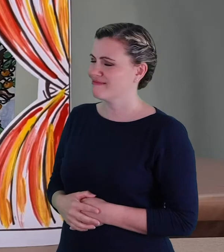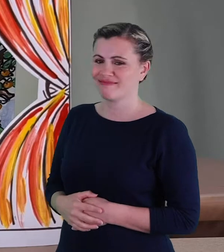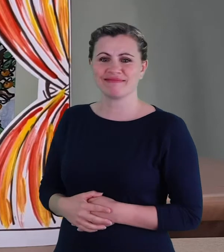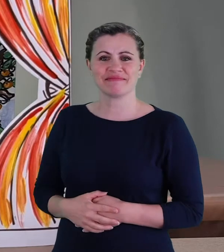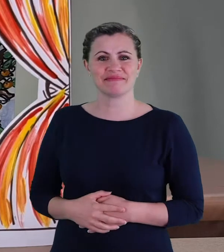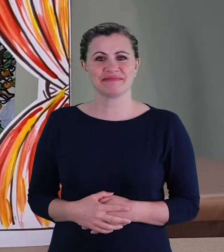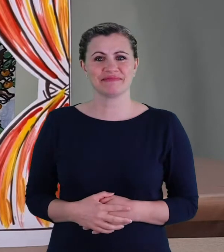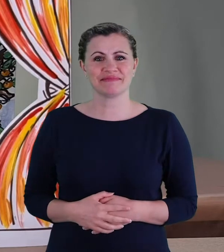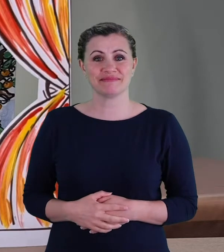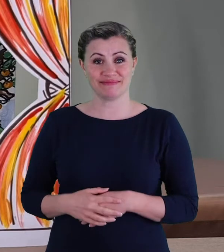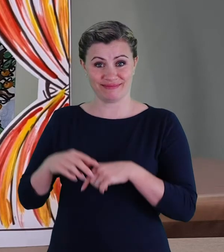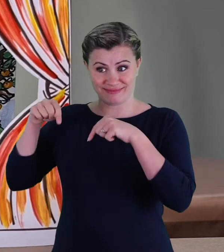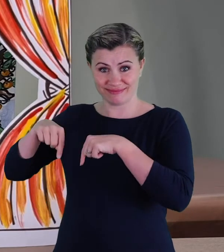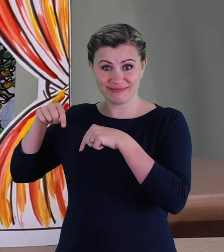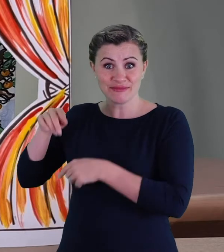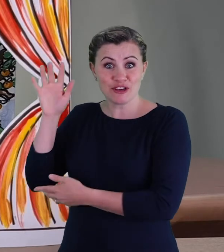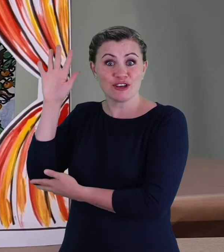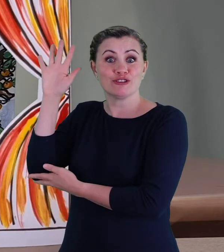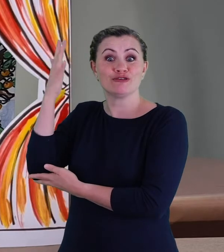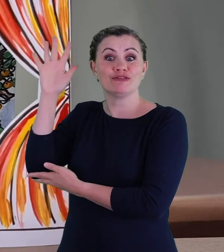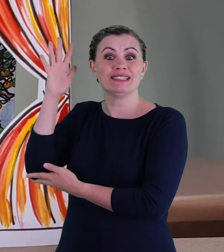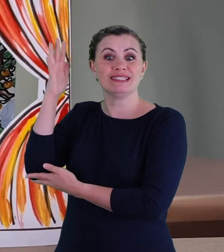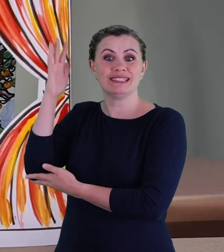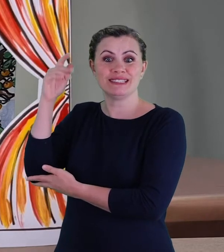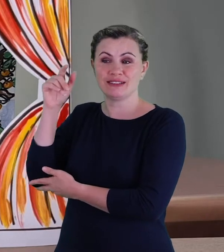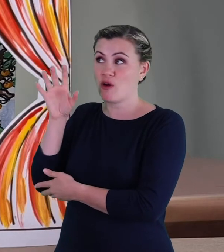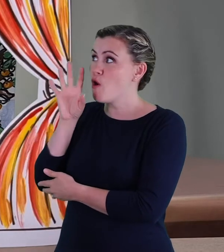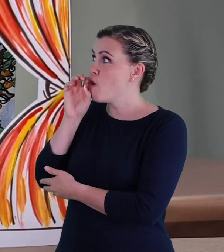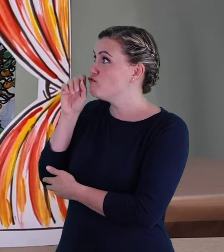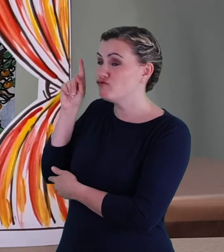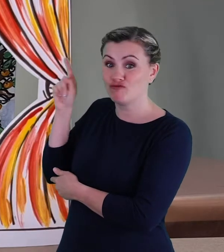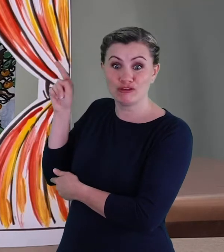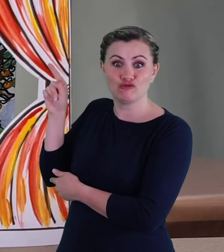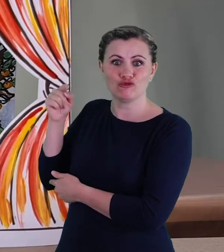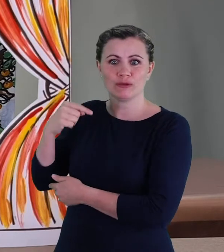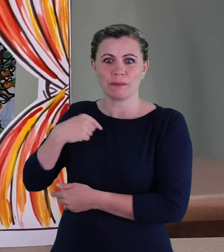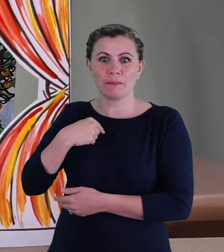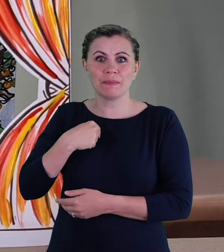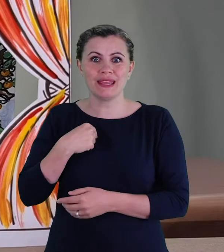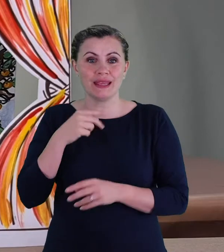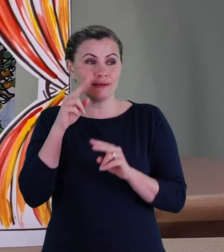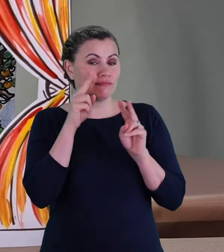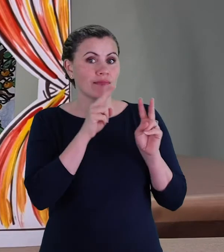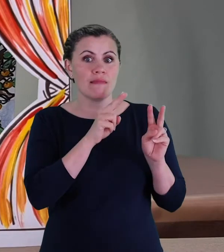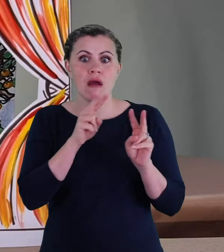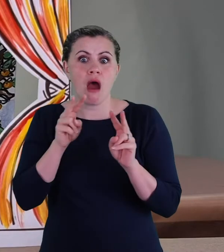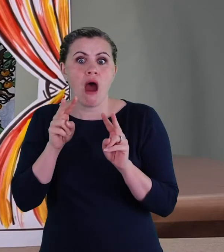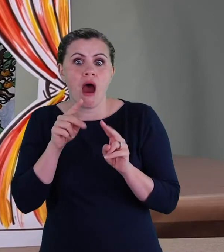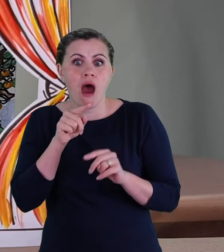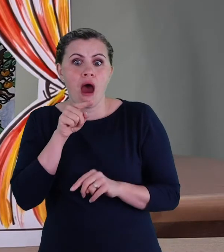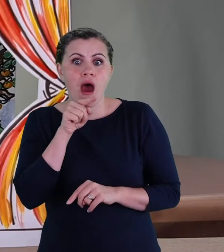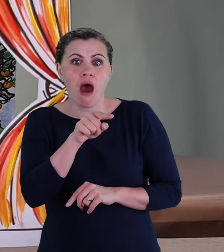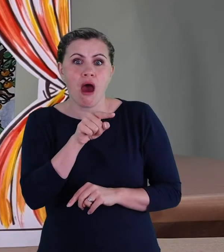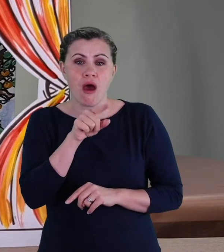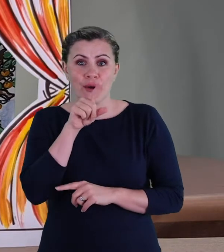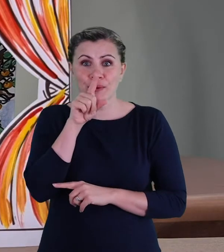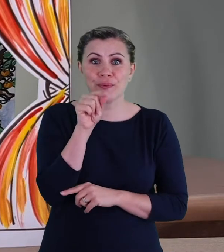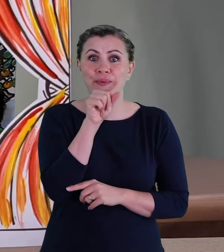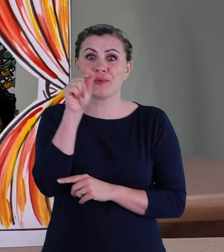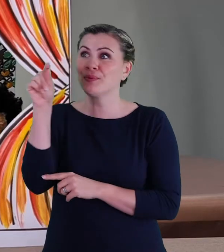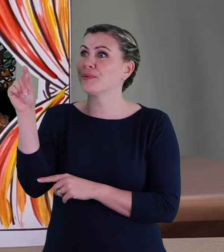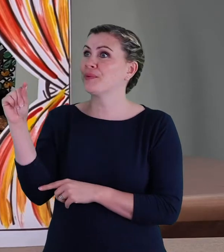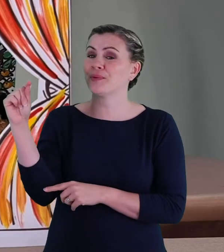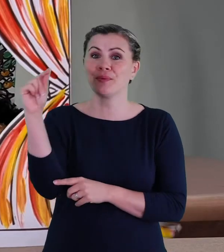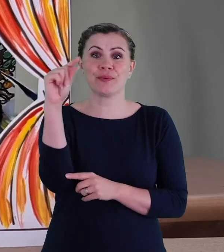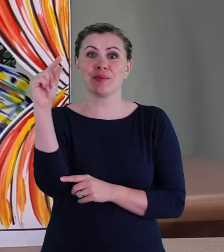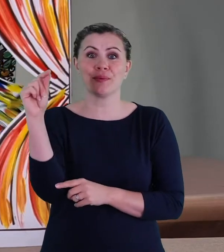How great the world. It was here under this very orange tree on